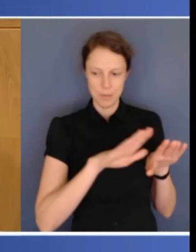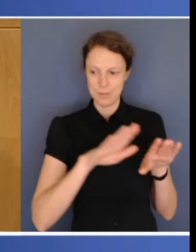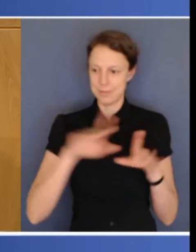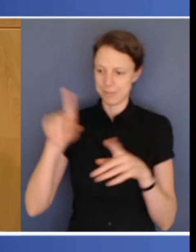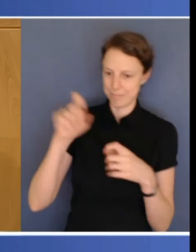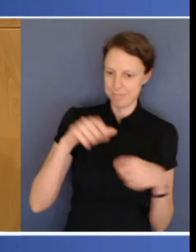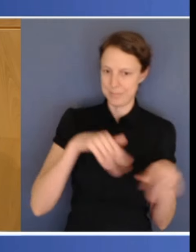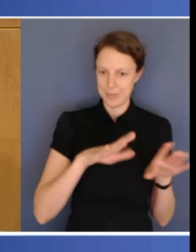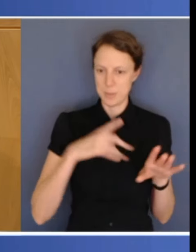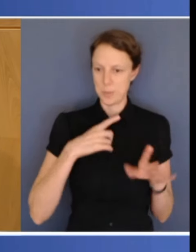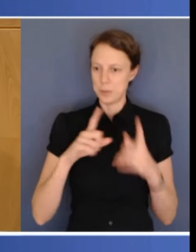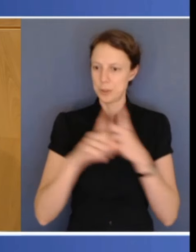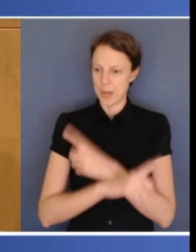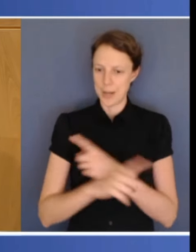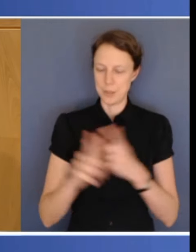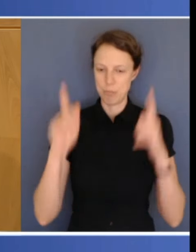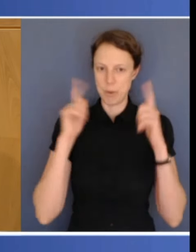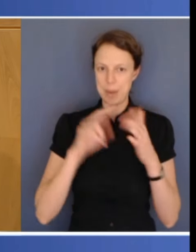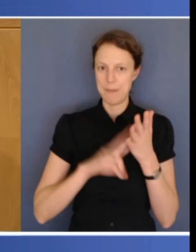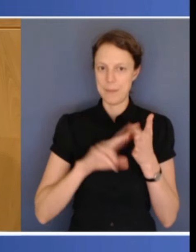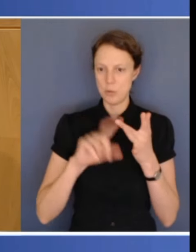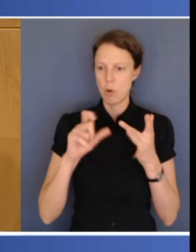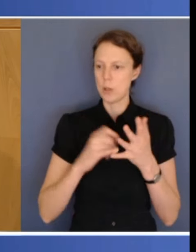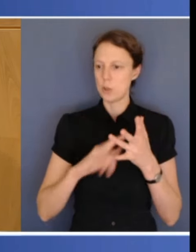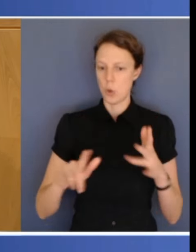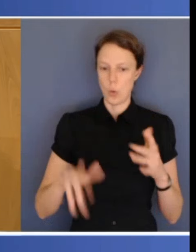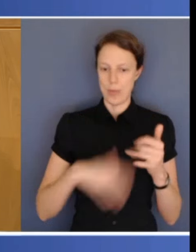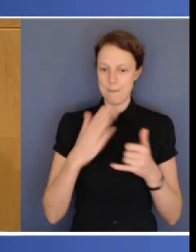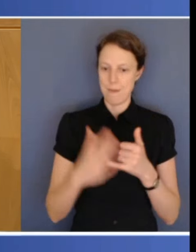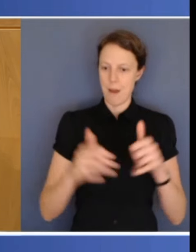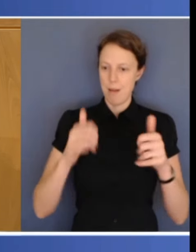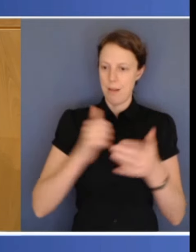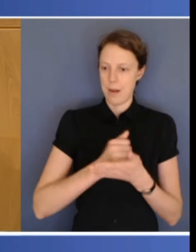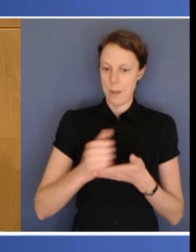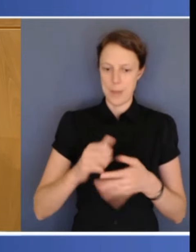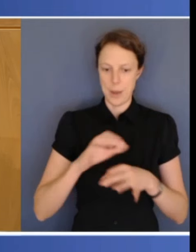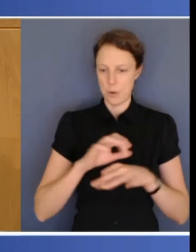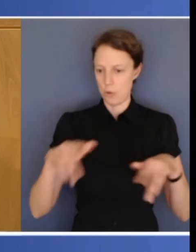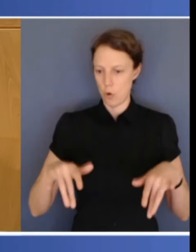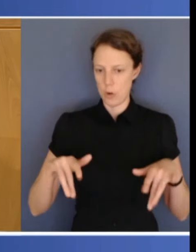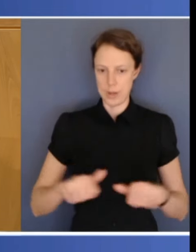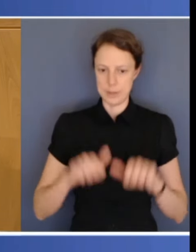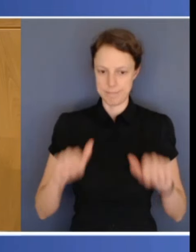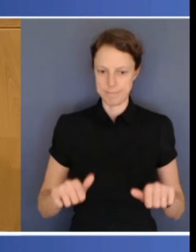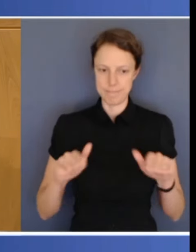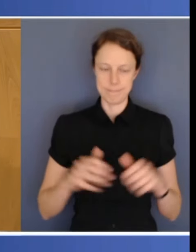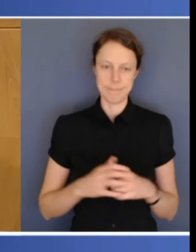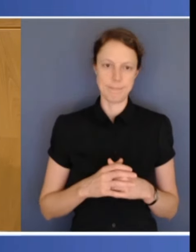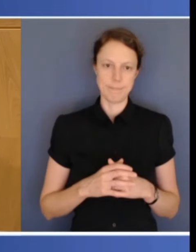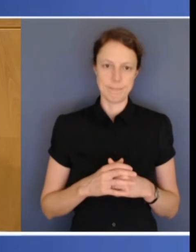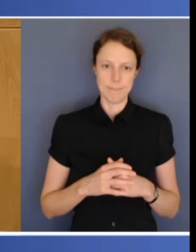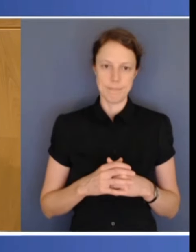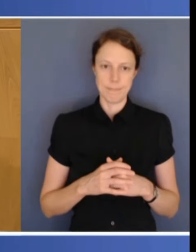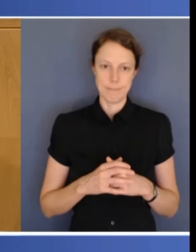Premier in Victoria. So, the final number is not settled. And I'd also note for completeness that I think different jurisdictions,